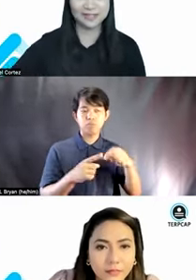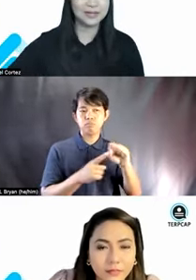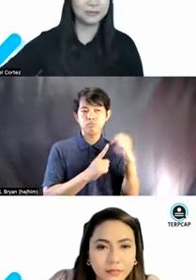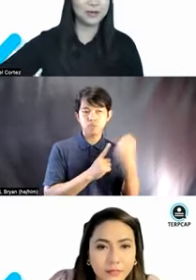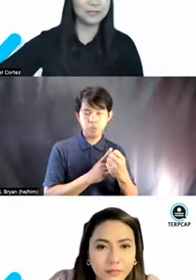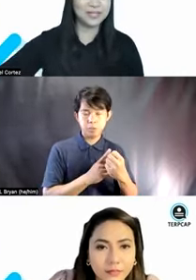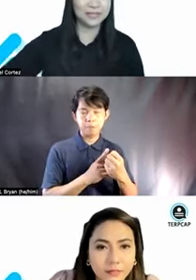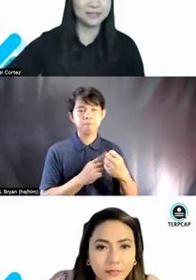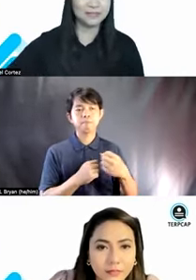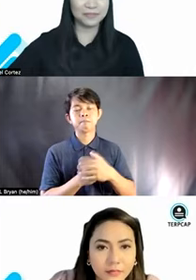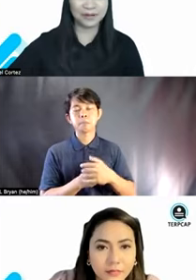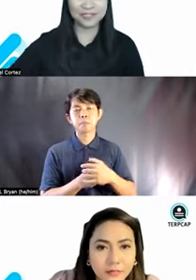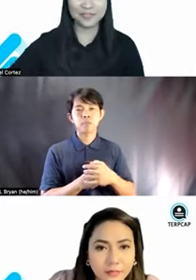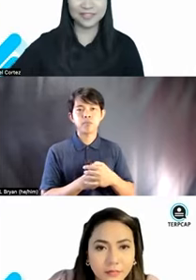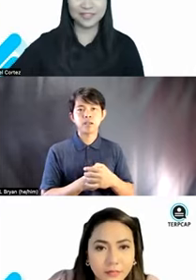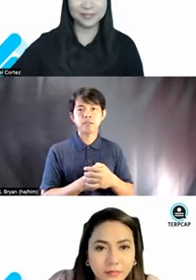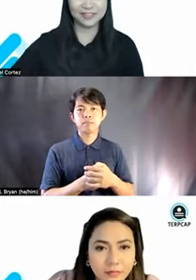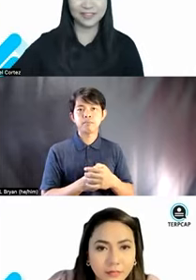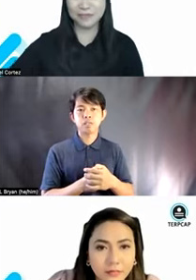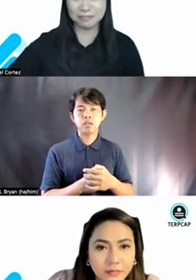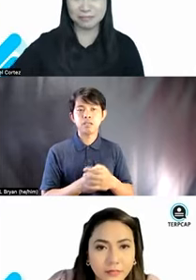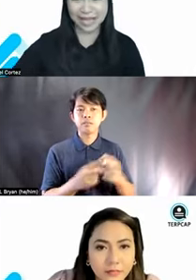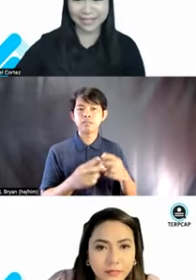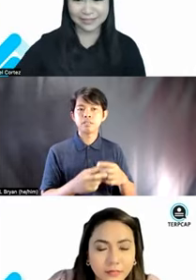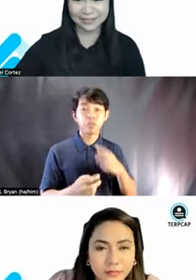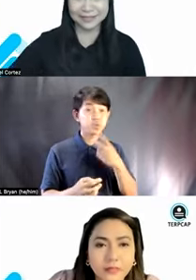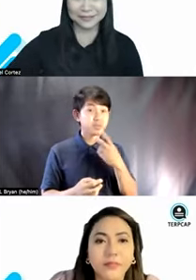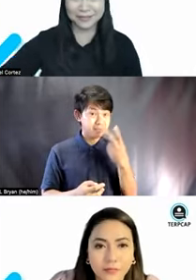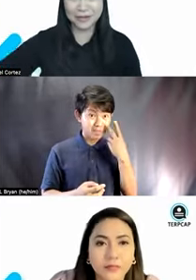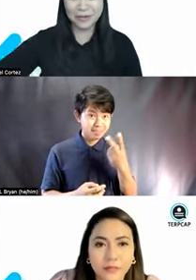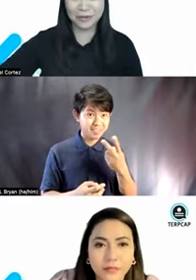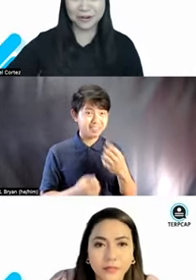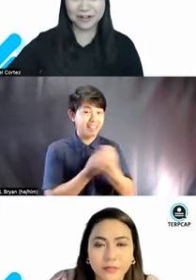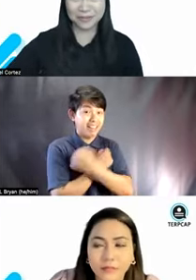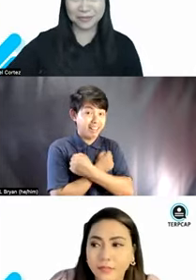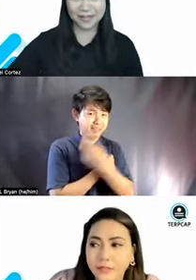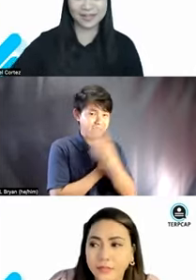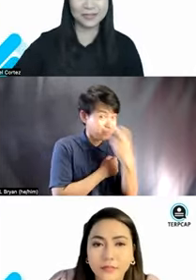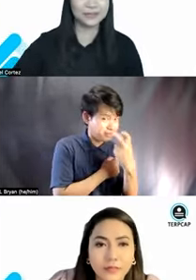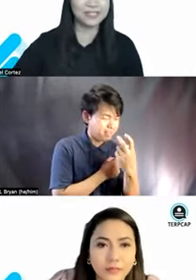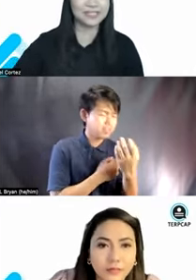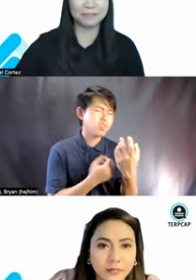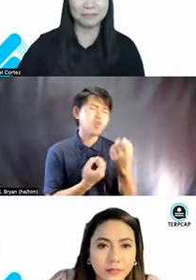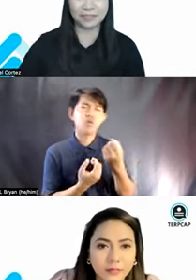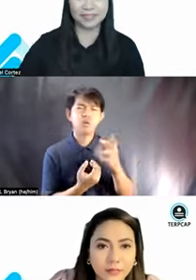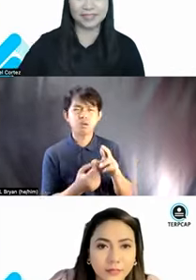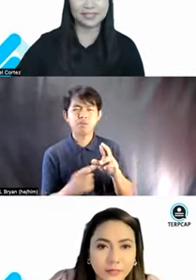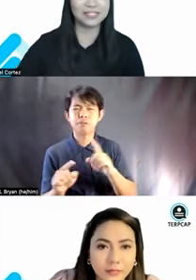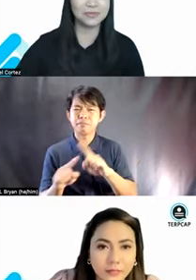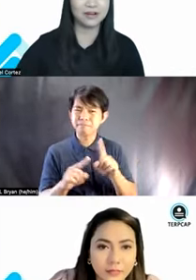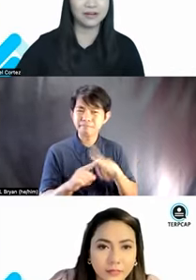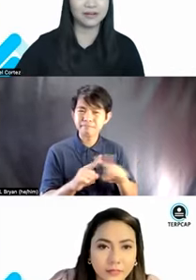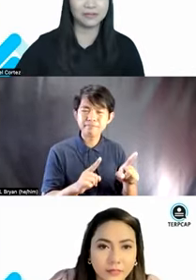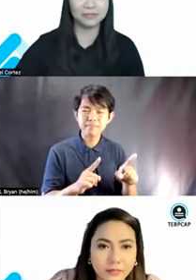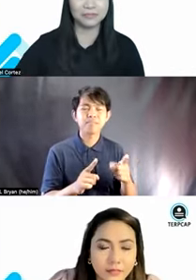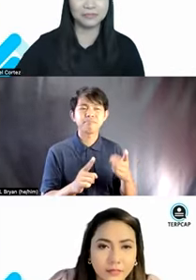well, probably even the remarks, Sheila, no, love is blind or yung mga, you know, these type of things, at